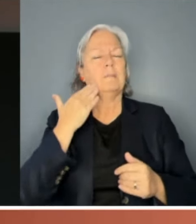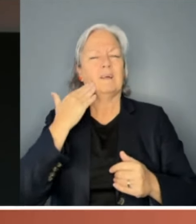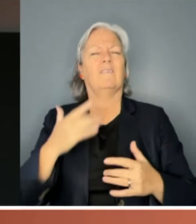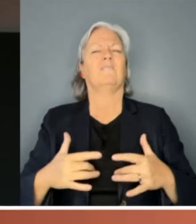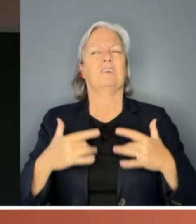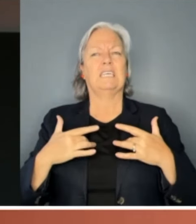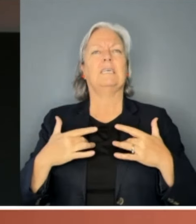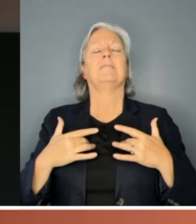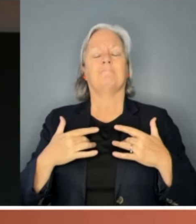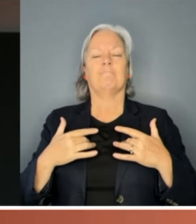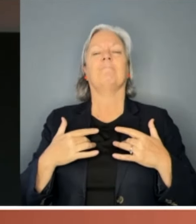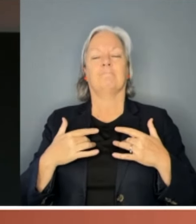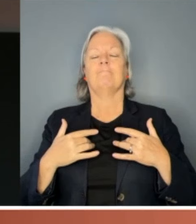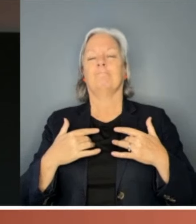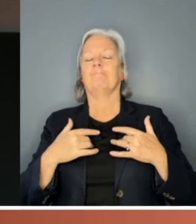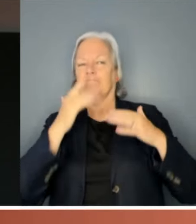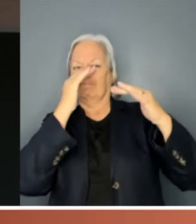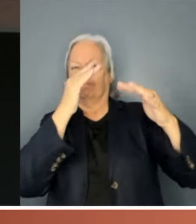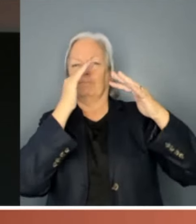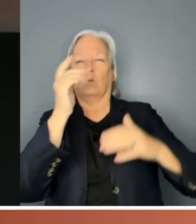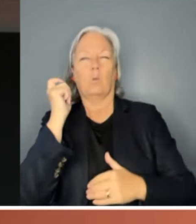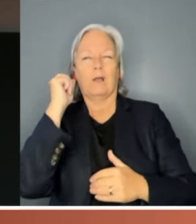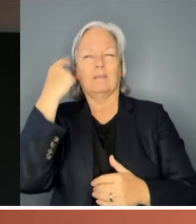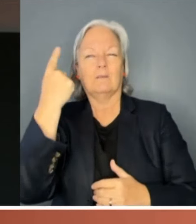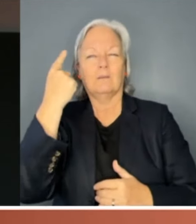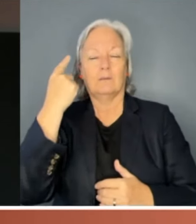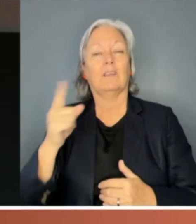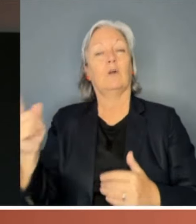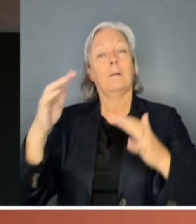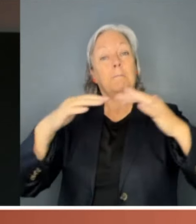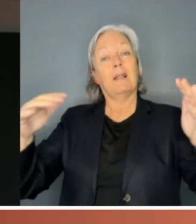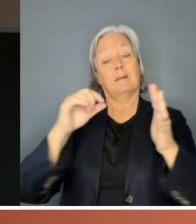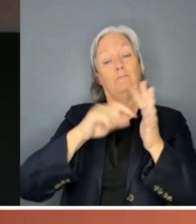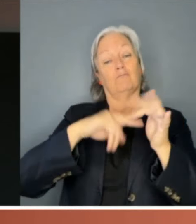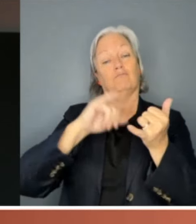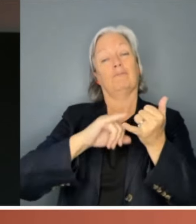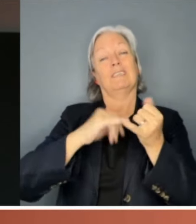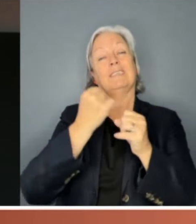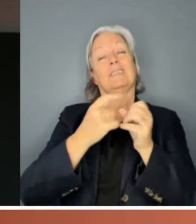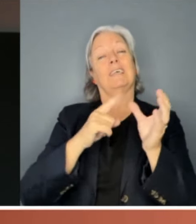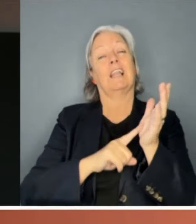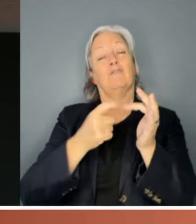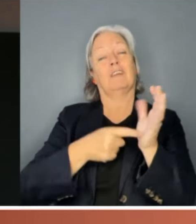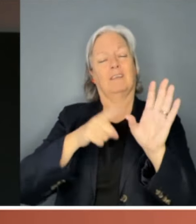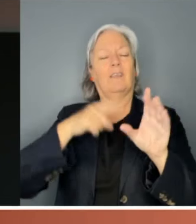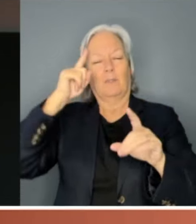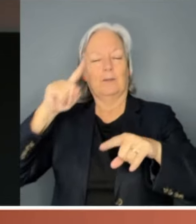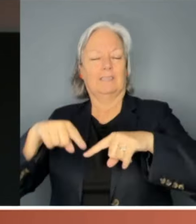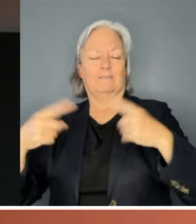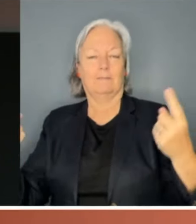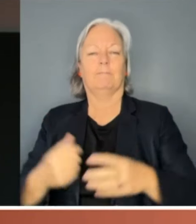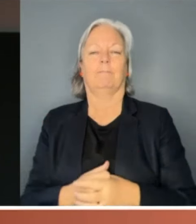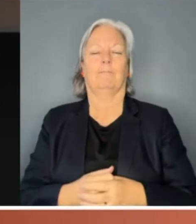understood, even if the parliament and press gallery didn't. Around the globe, panel discussions and